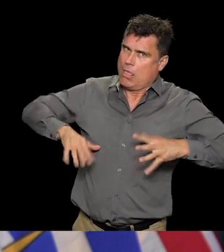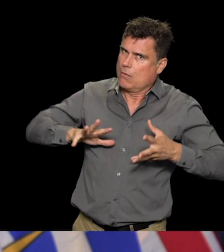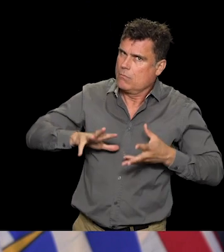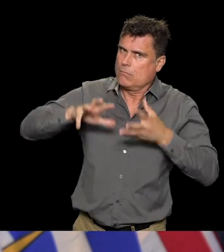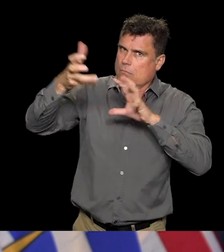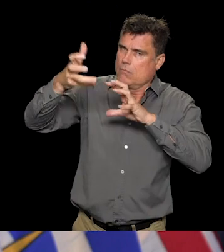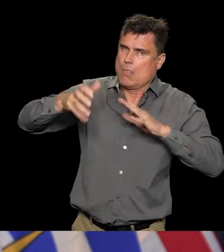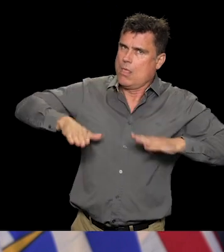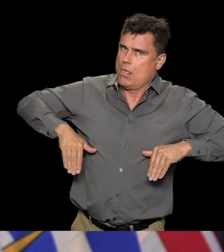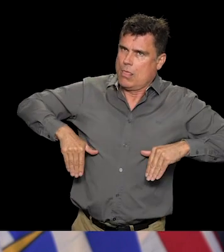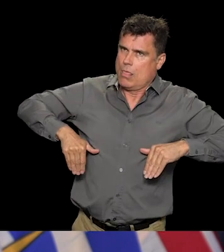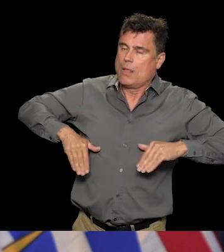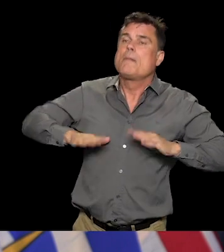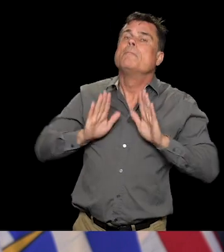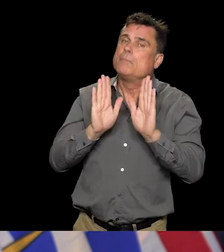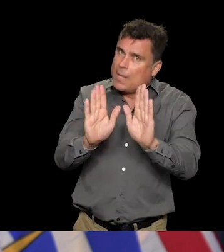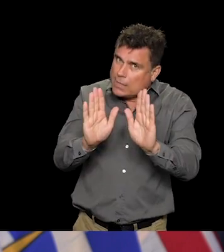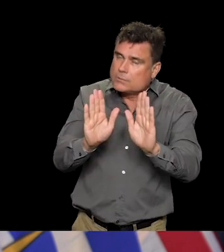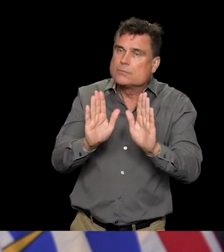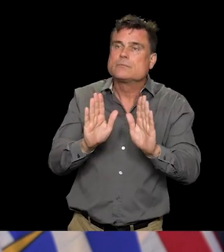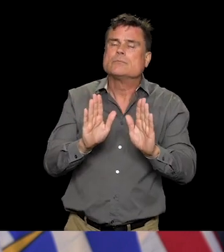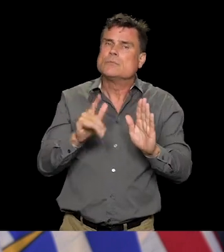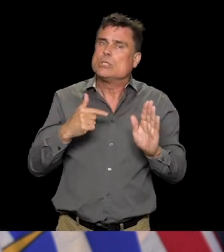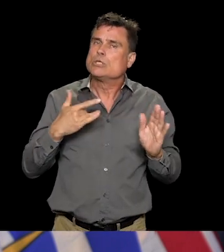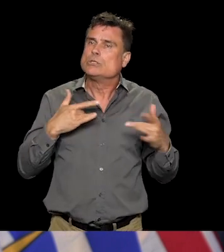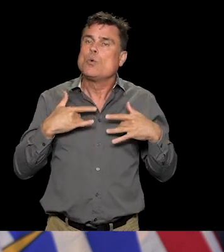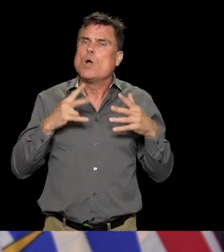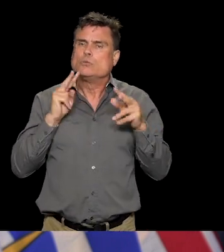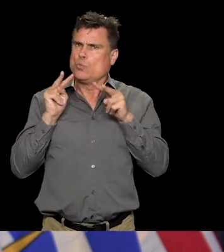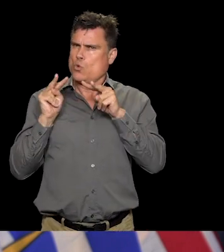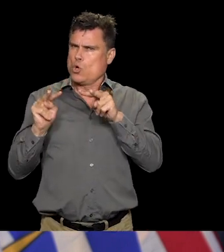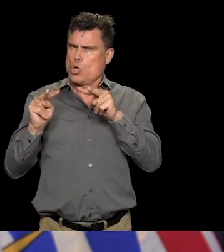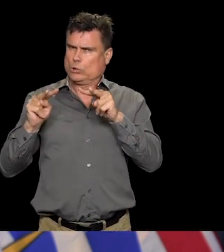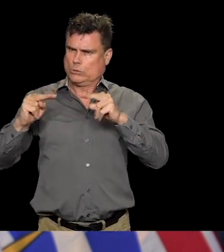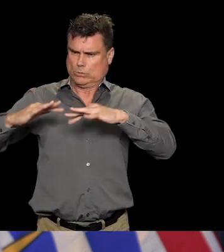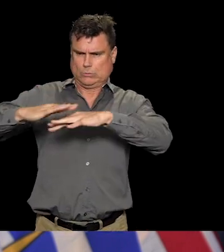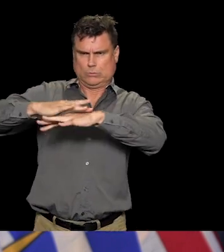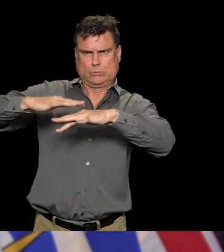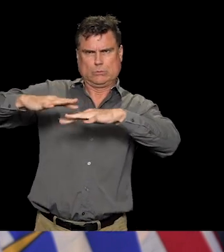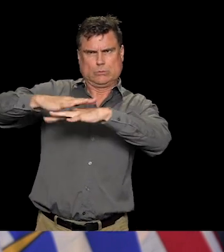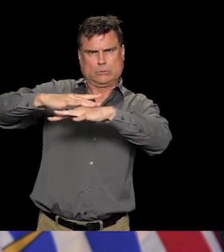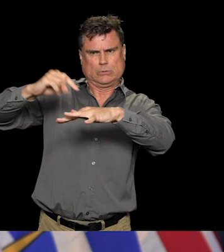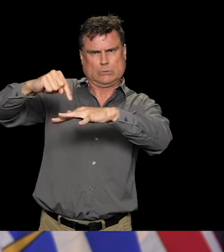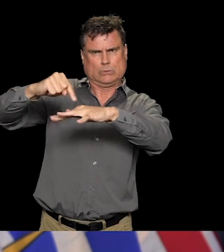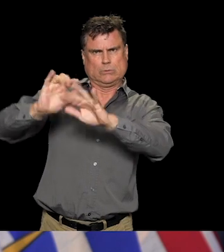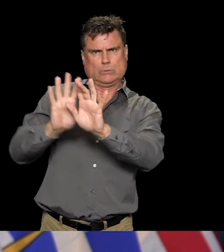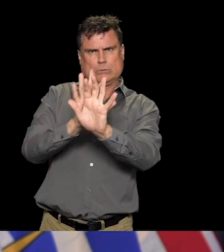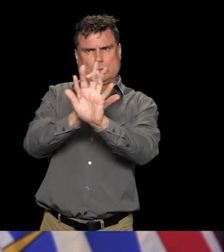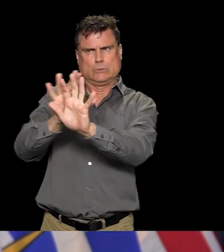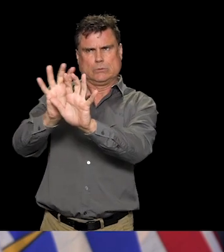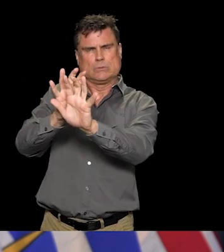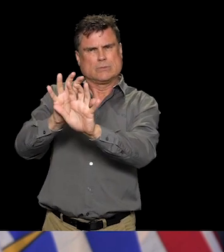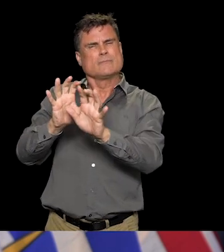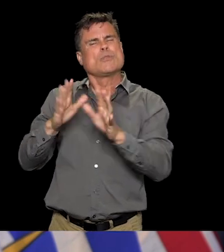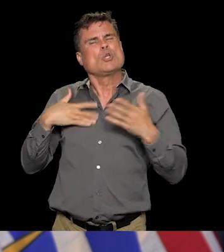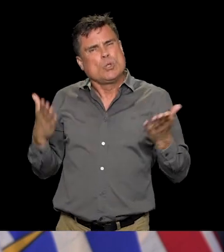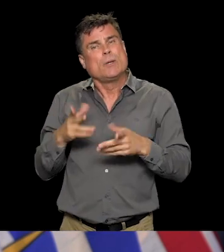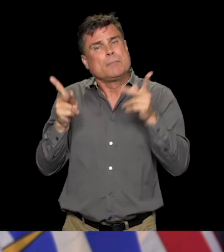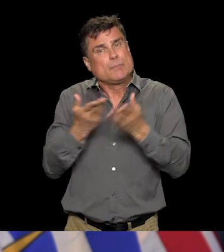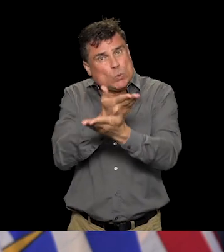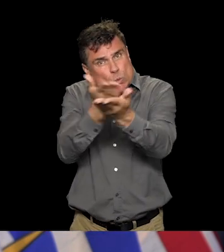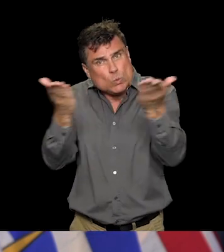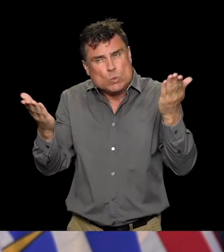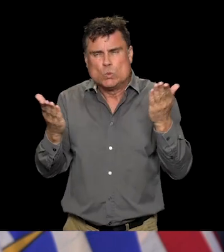watching carefully, and I will say again, you know, find small, impactful ways where you can stay separate from each other,